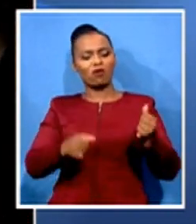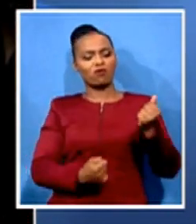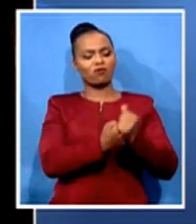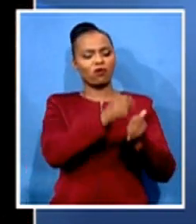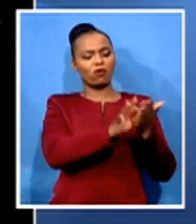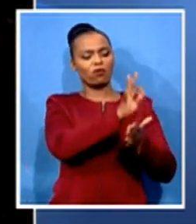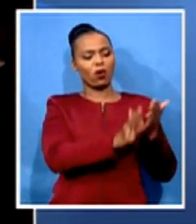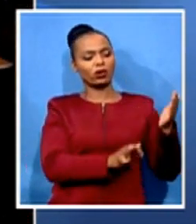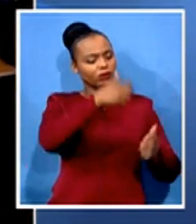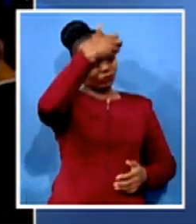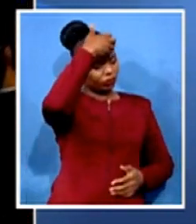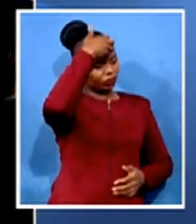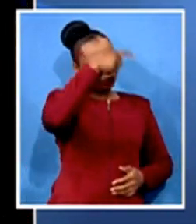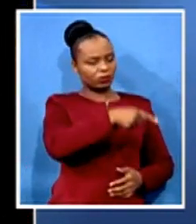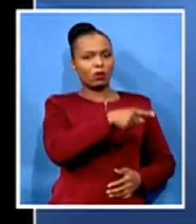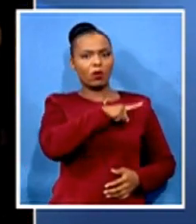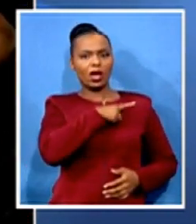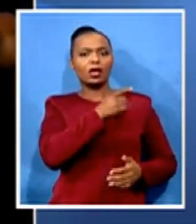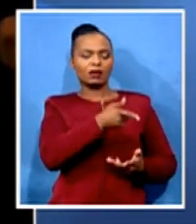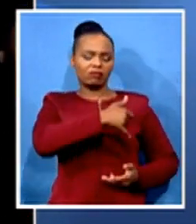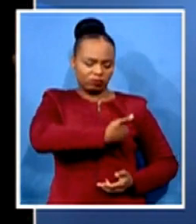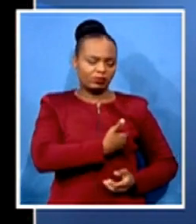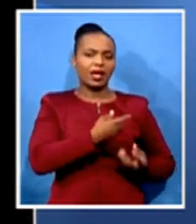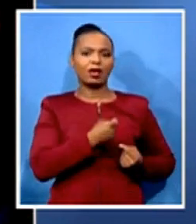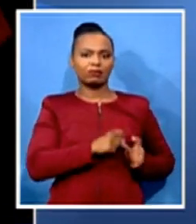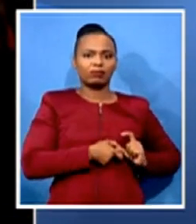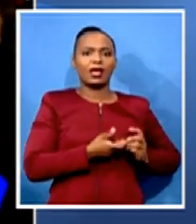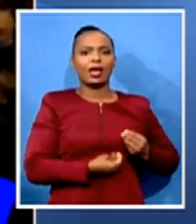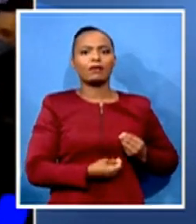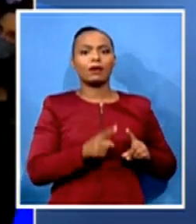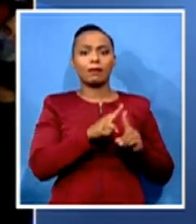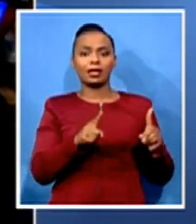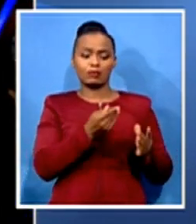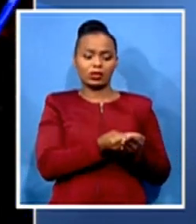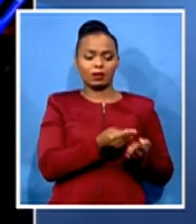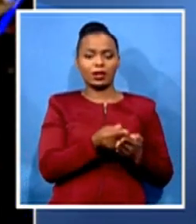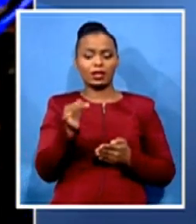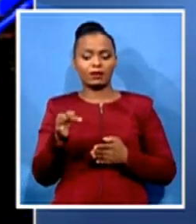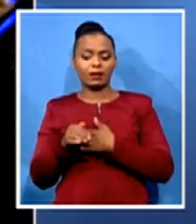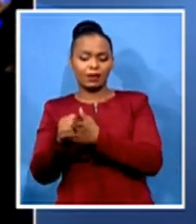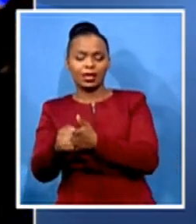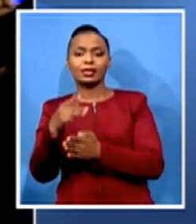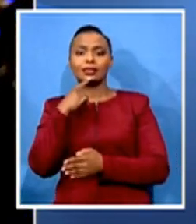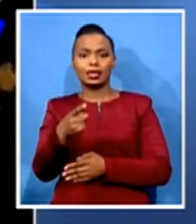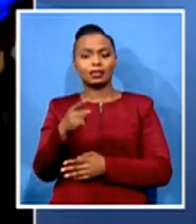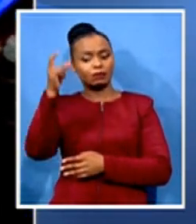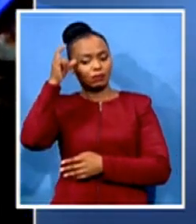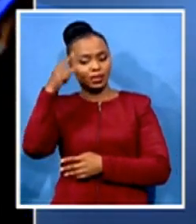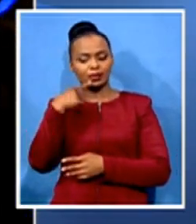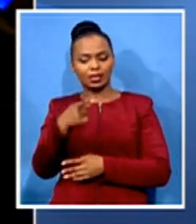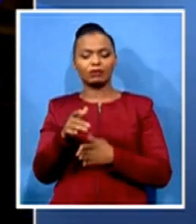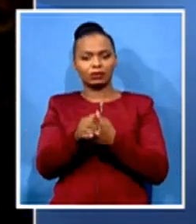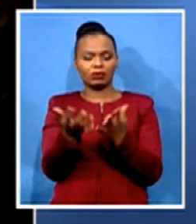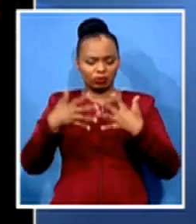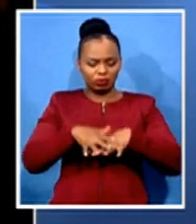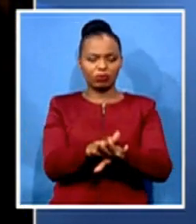is serious about reconciliation and putting people first. At international level, on the international